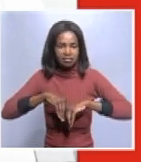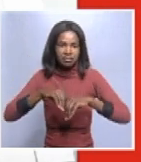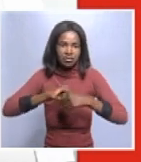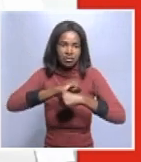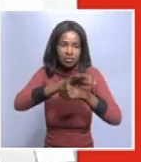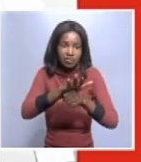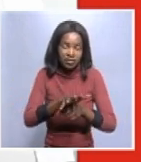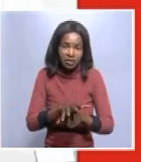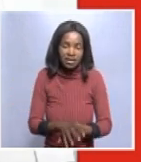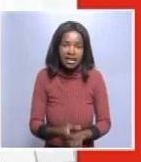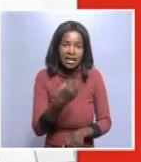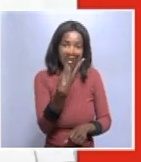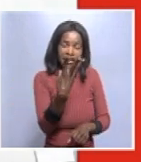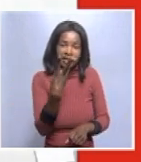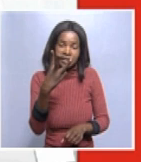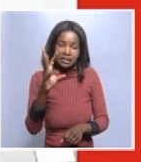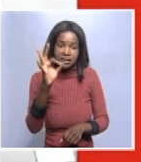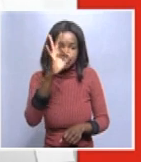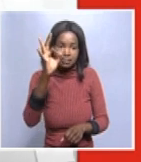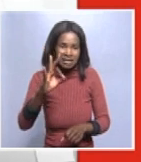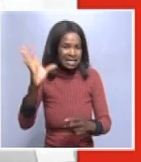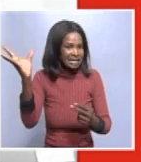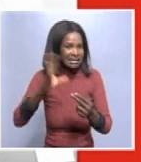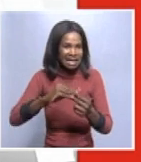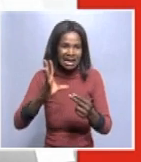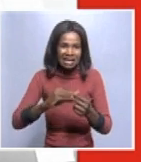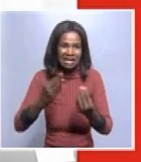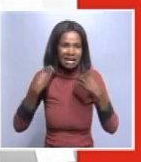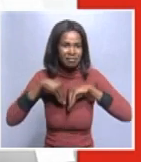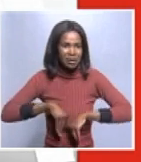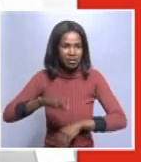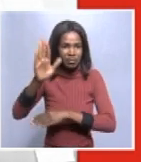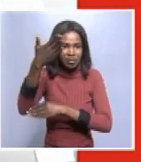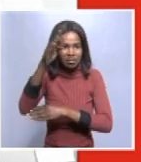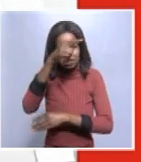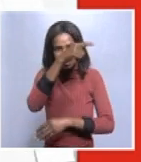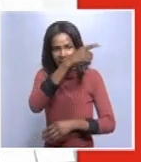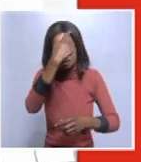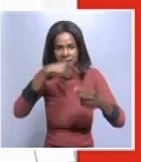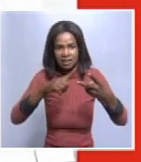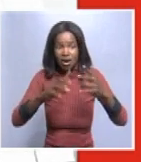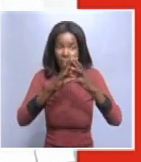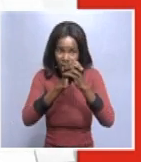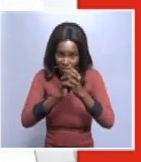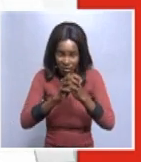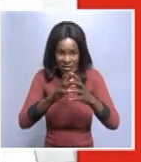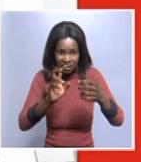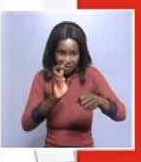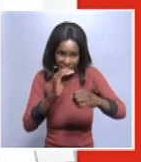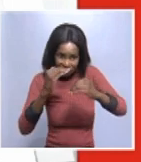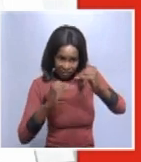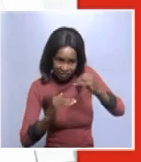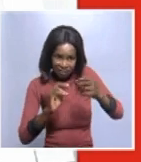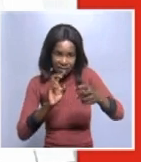which account for 36% of all the confirmed cases, followed by Comas region with